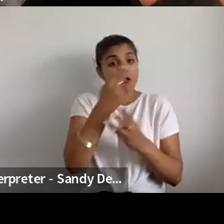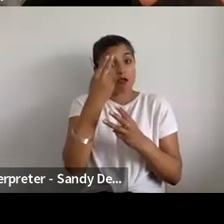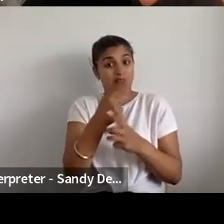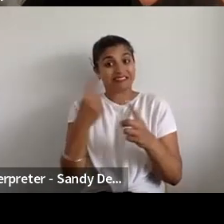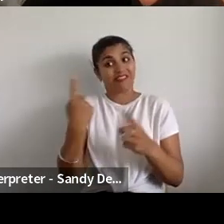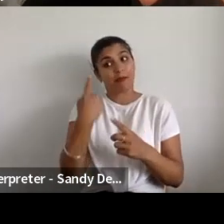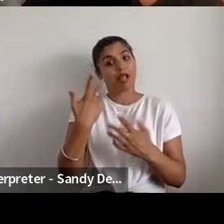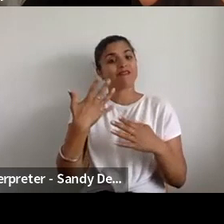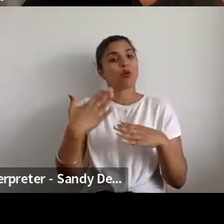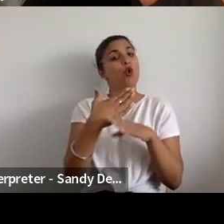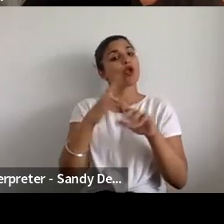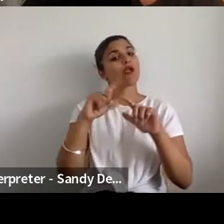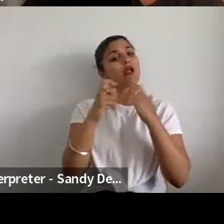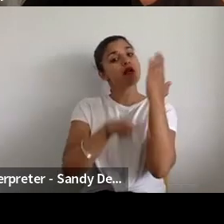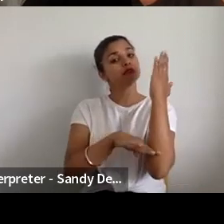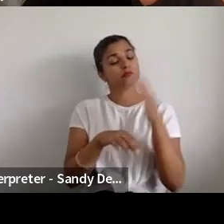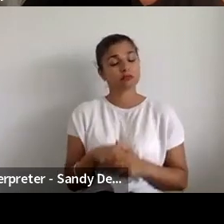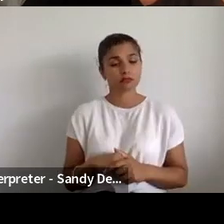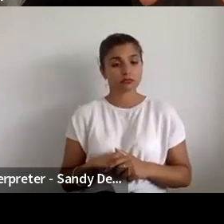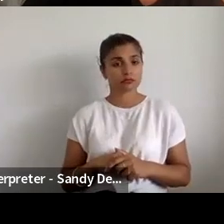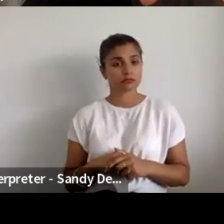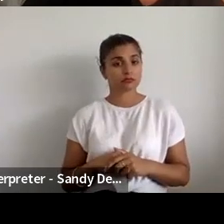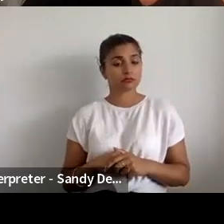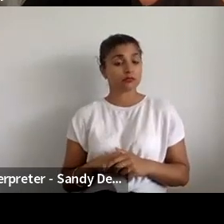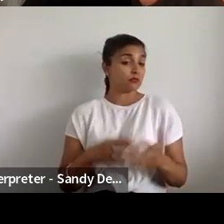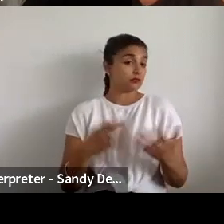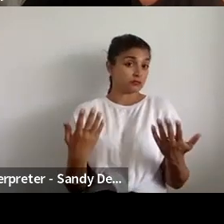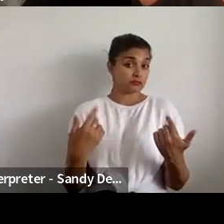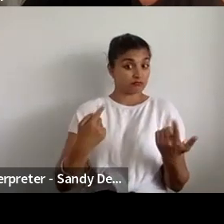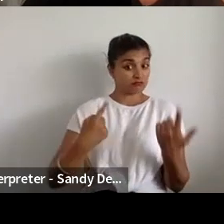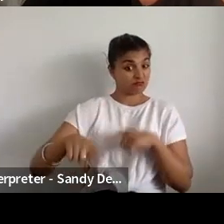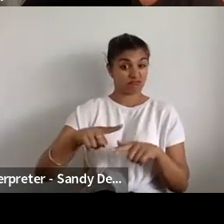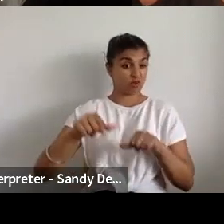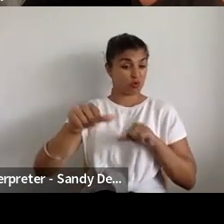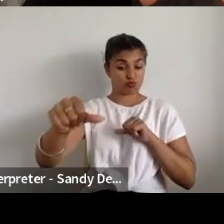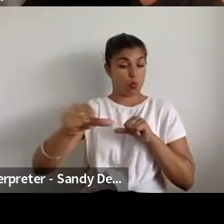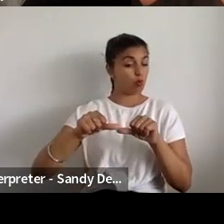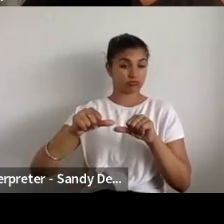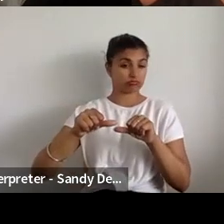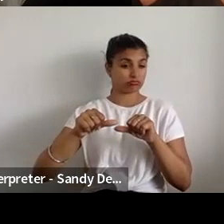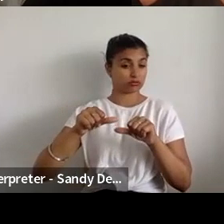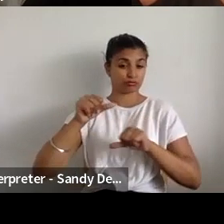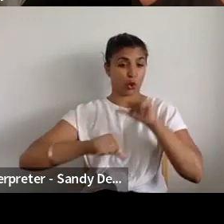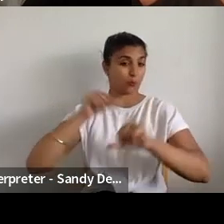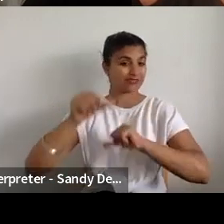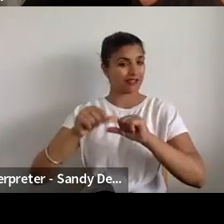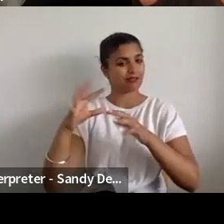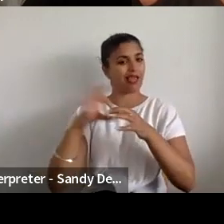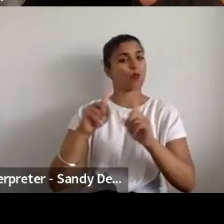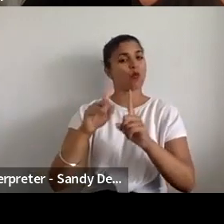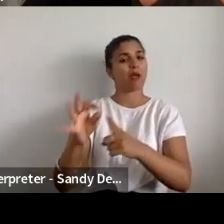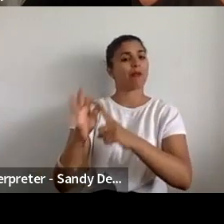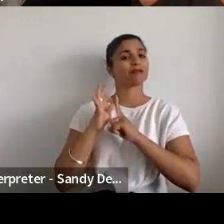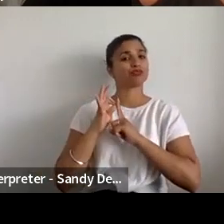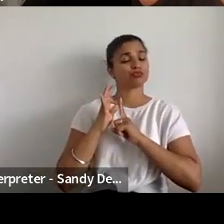class. So we had a very short application process so it was really self-tick kind